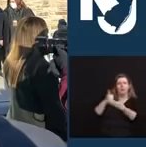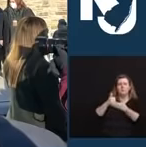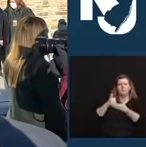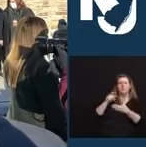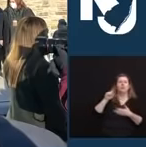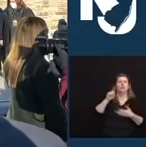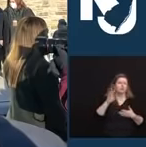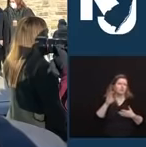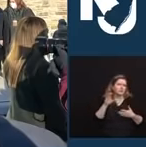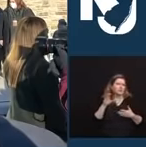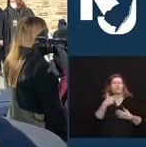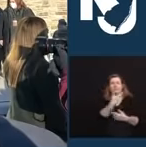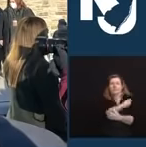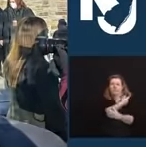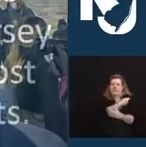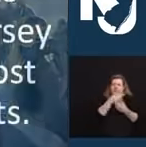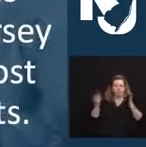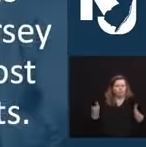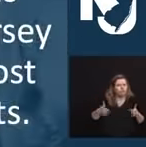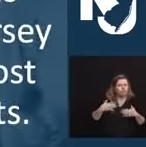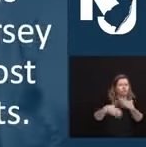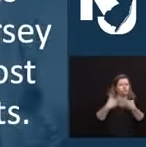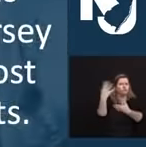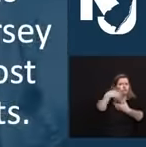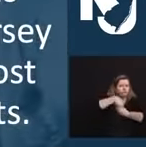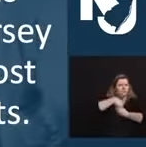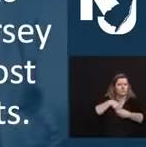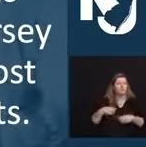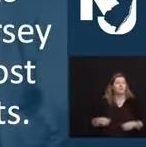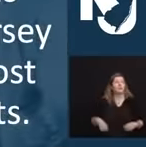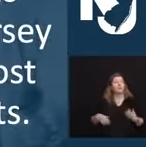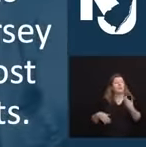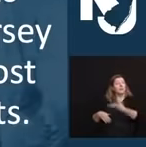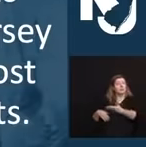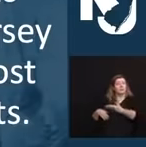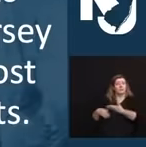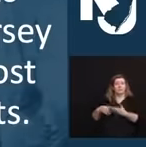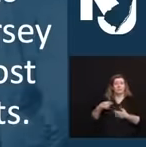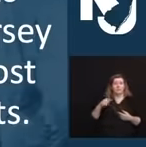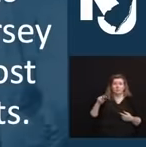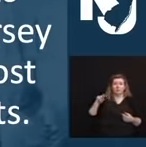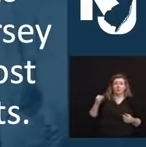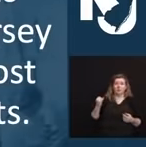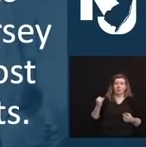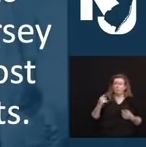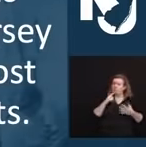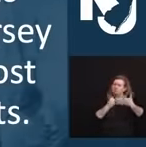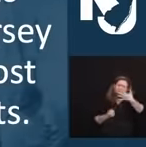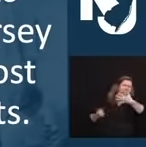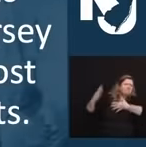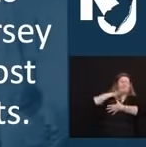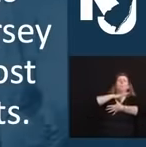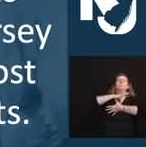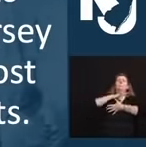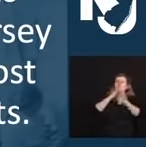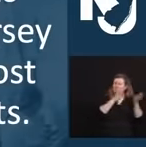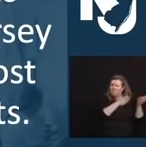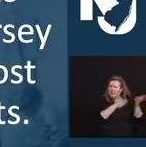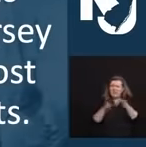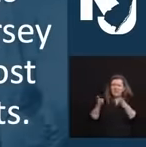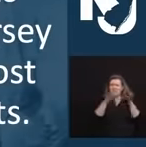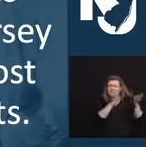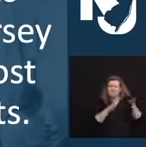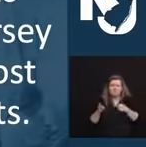vaccinations. So on this and in total, no state right now in America, other than New Jersey, is as prepared to vaccinate these